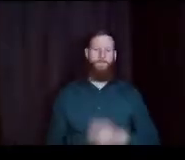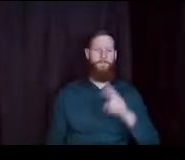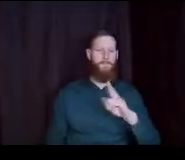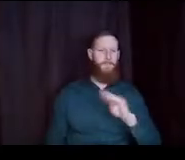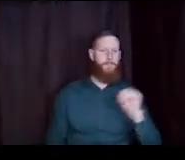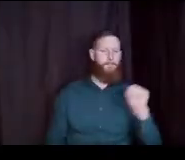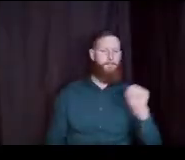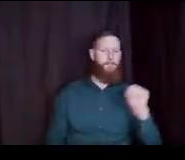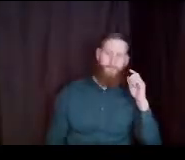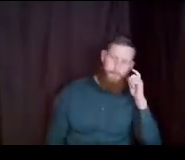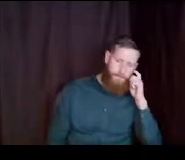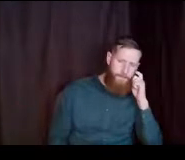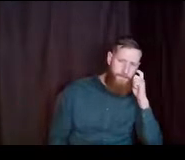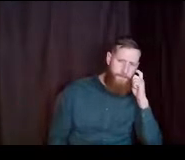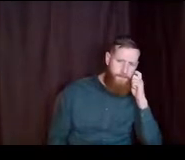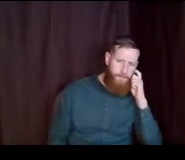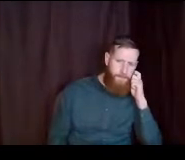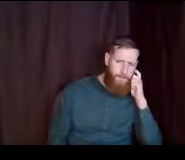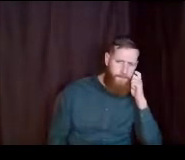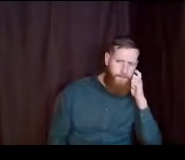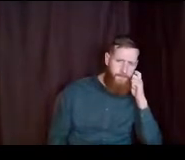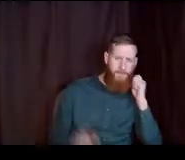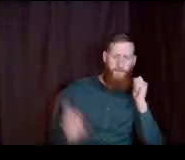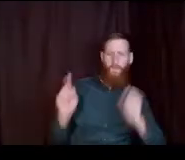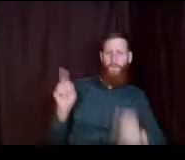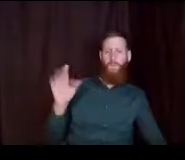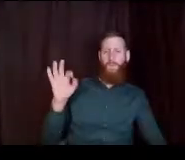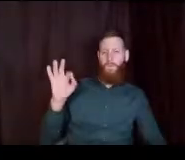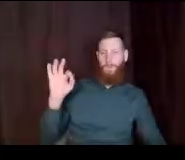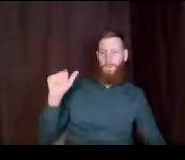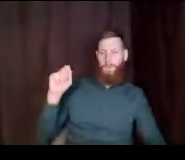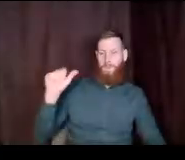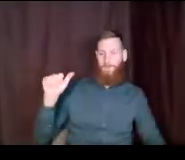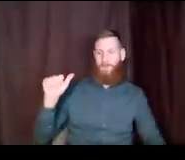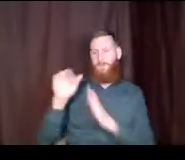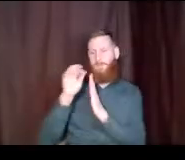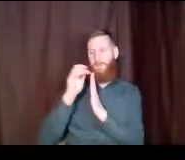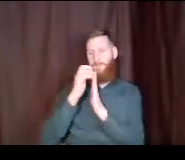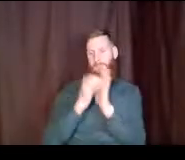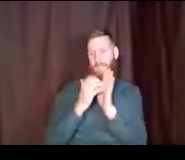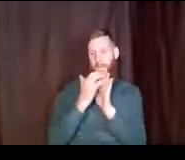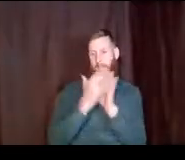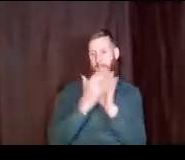I'm going do you get the FAFSA calculator? for qualifying?